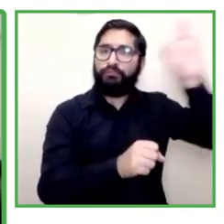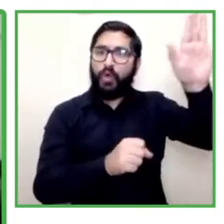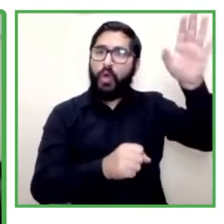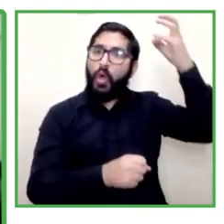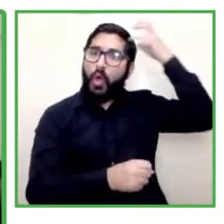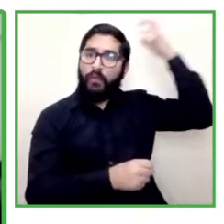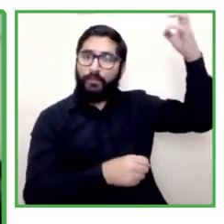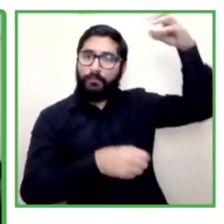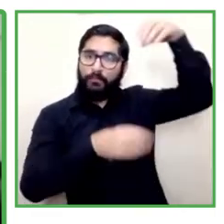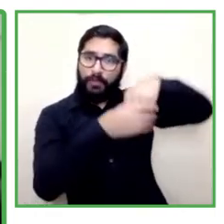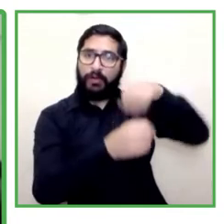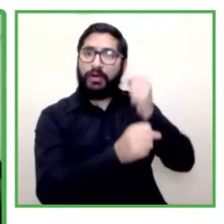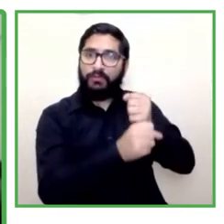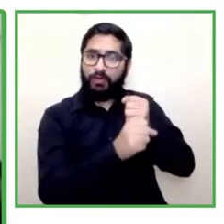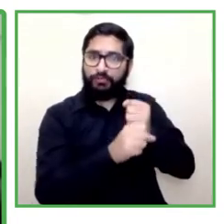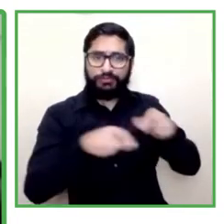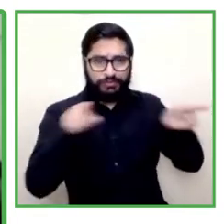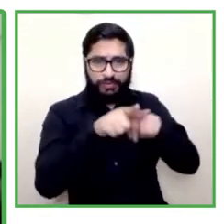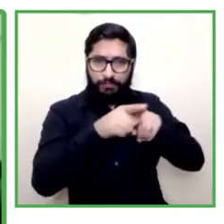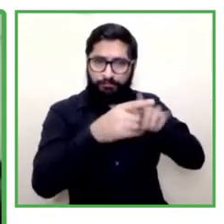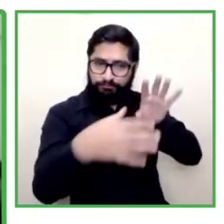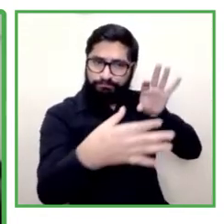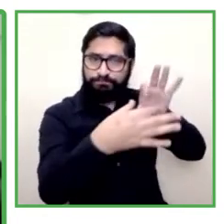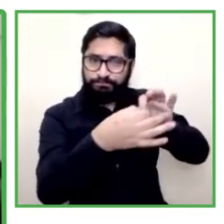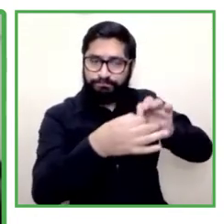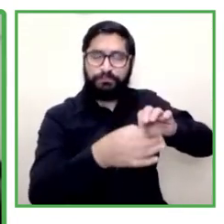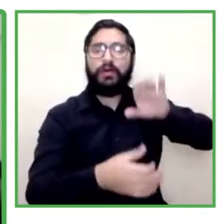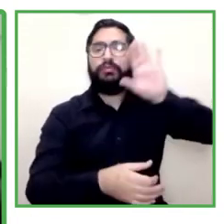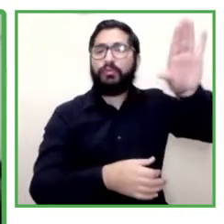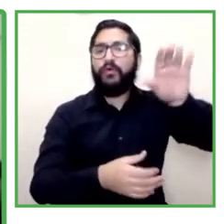Labor and Social Security Costa Rica.